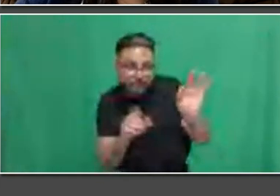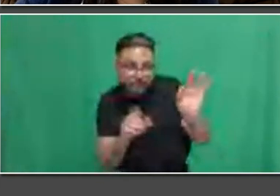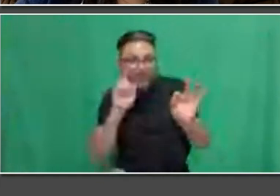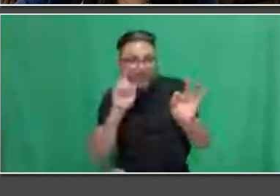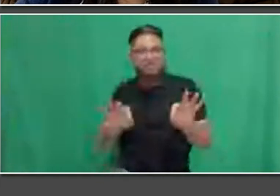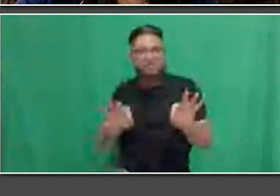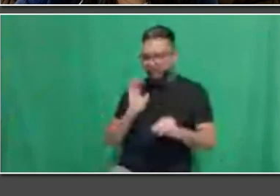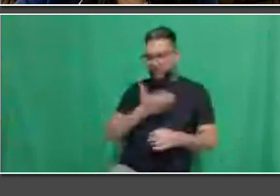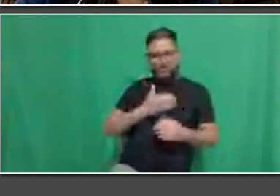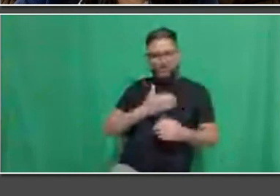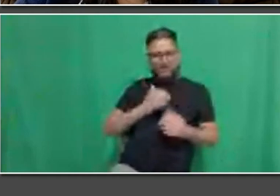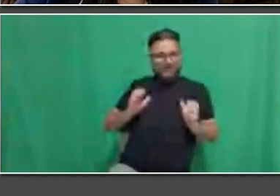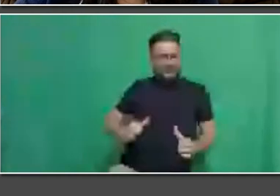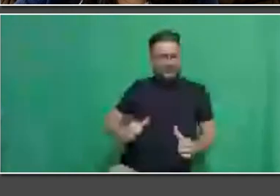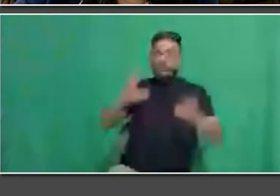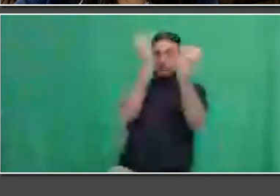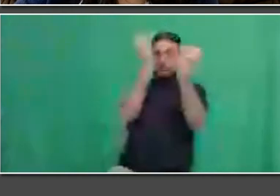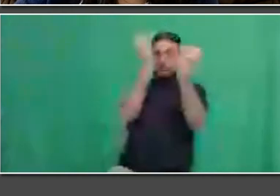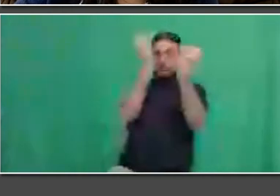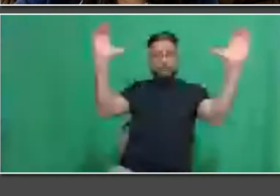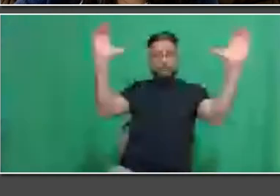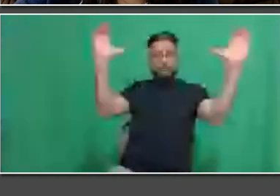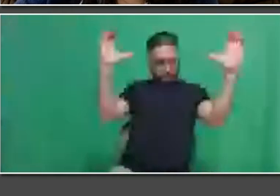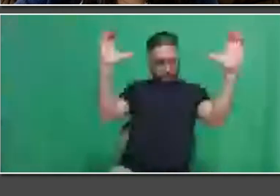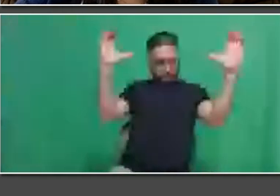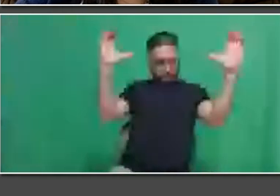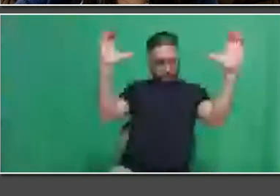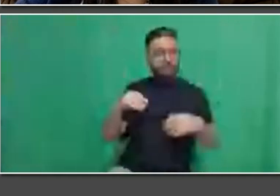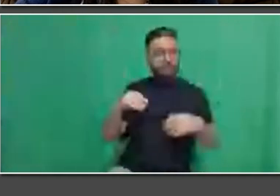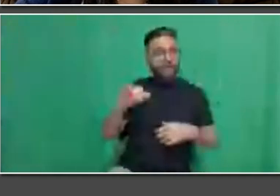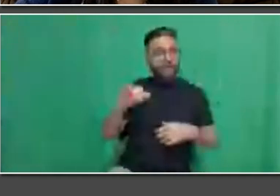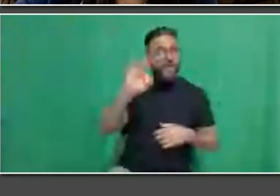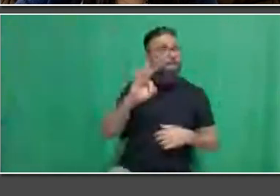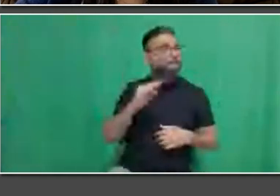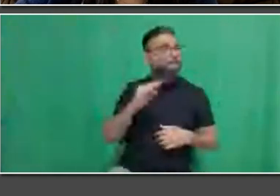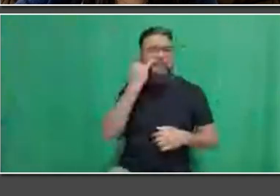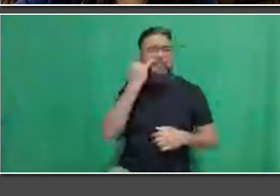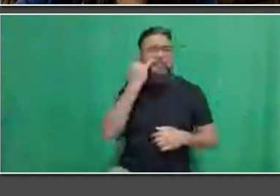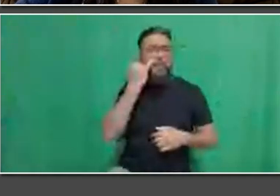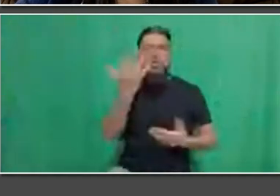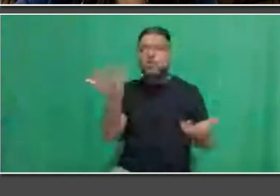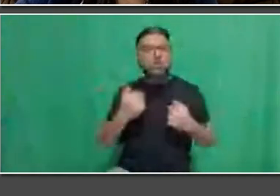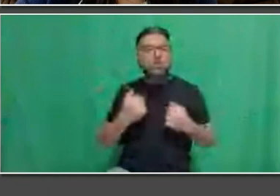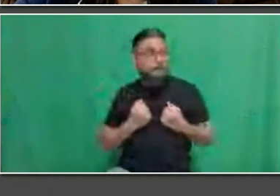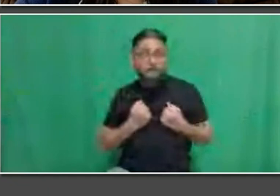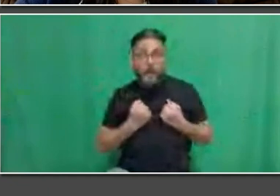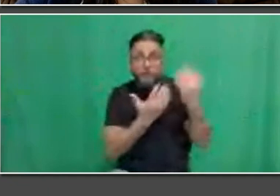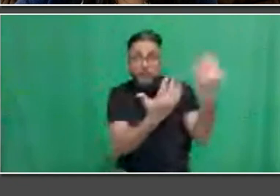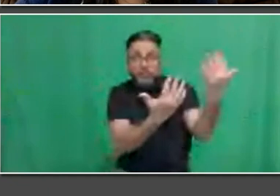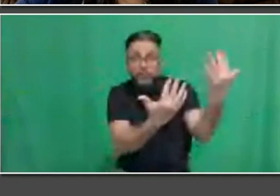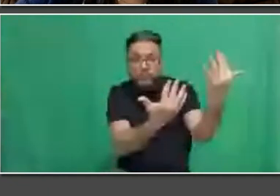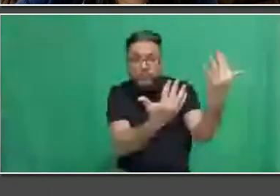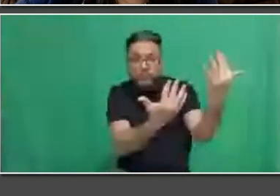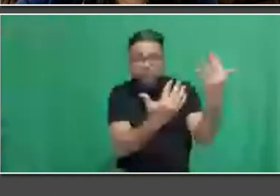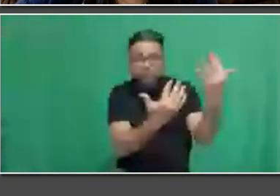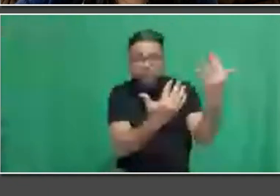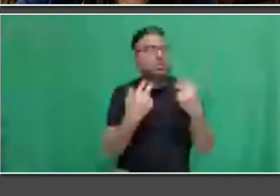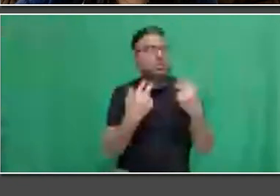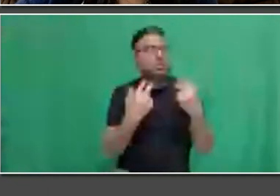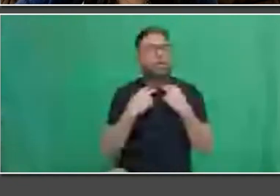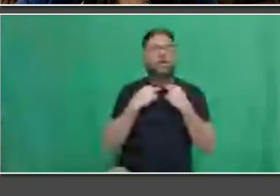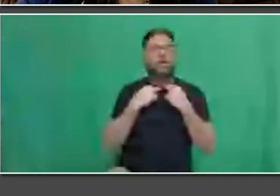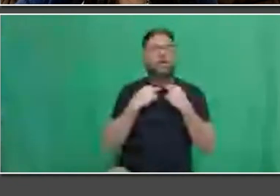and a sprinkler system and finding out is not working at the worst possible moment, possibly having